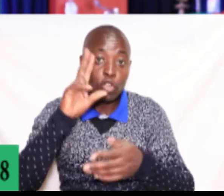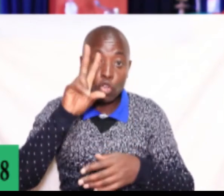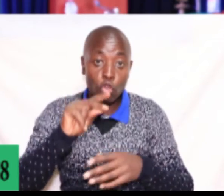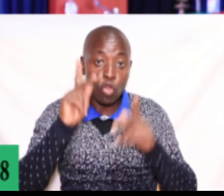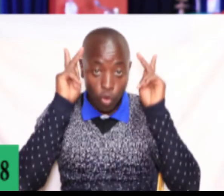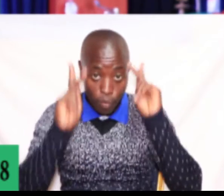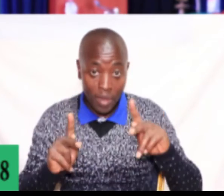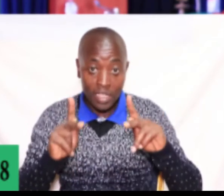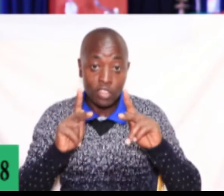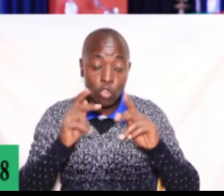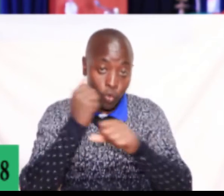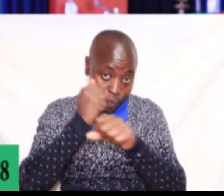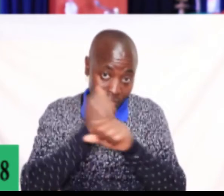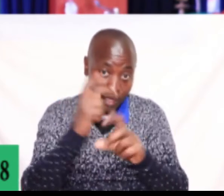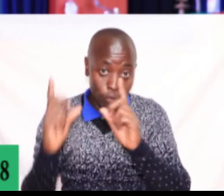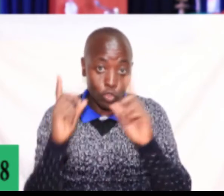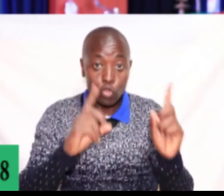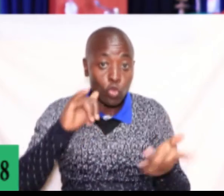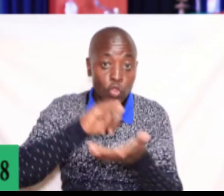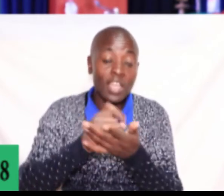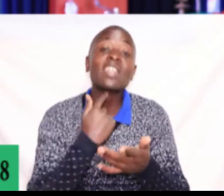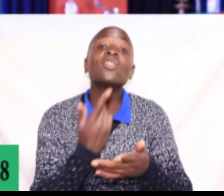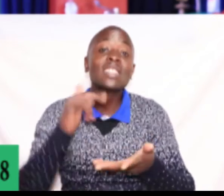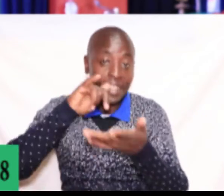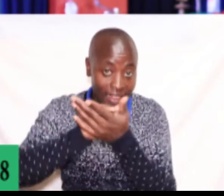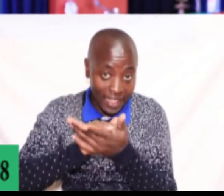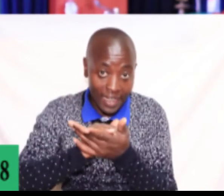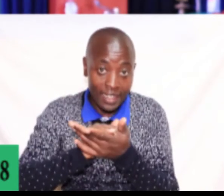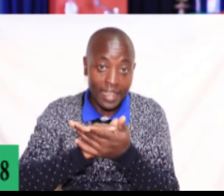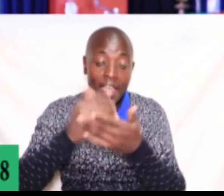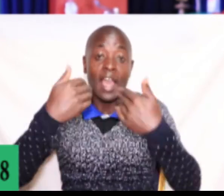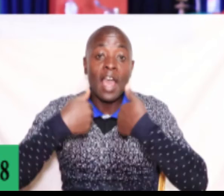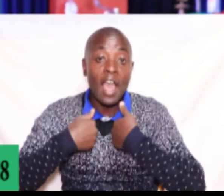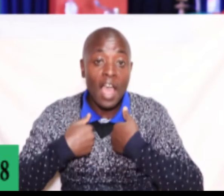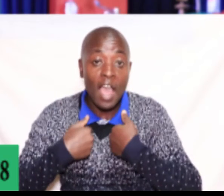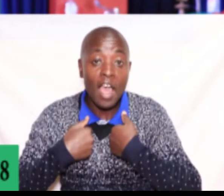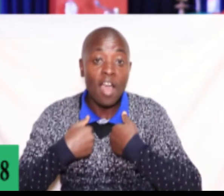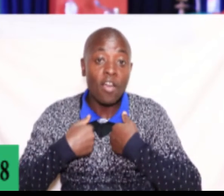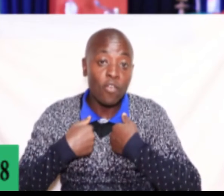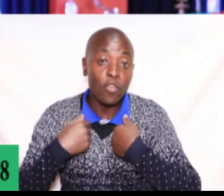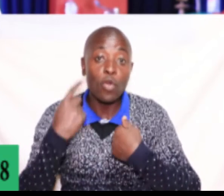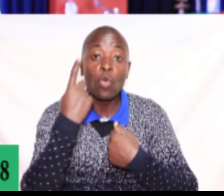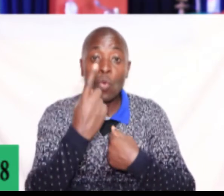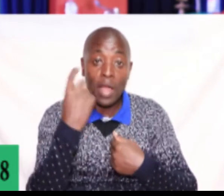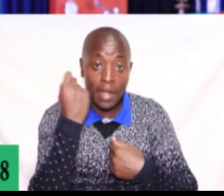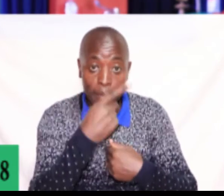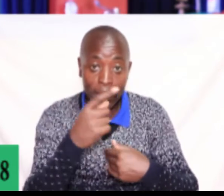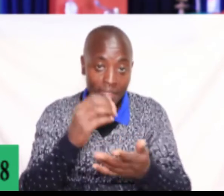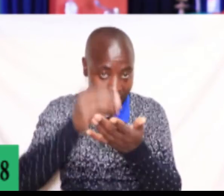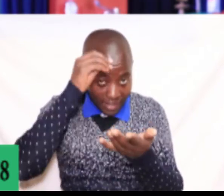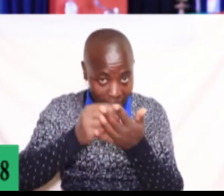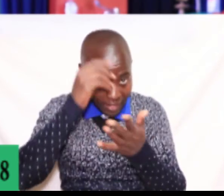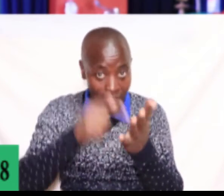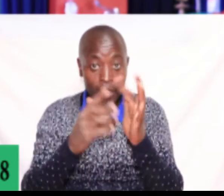coerced them to say what they were saying. They had spent a month studying the scripture,